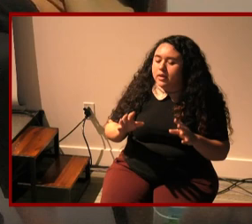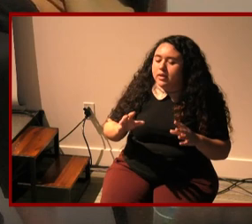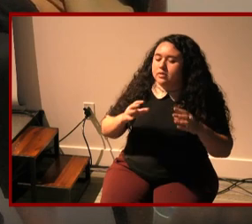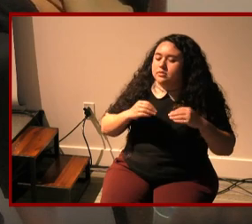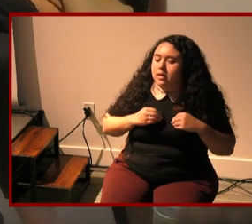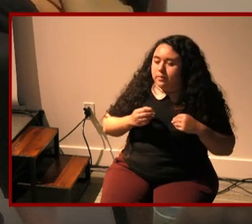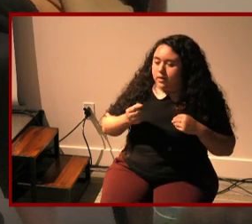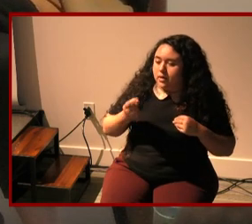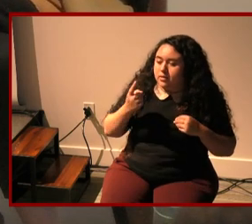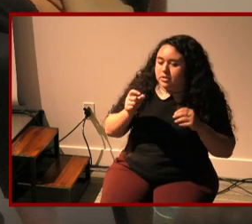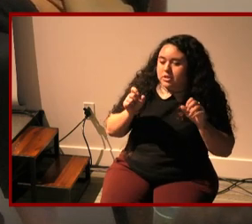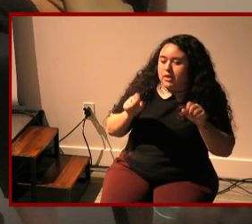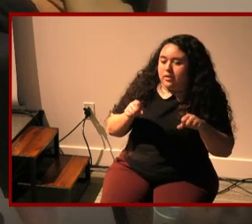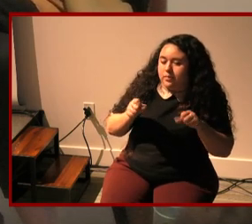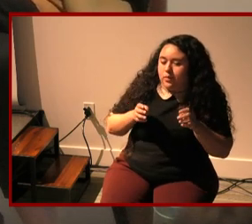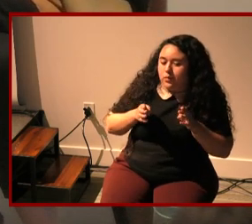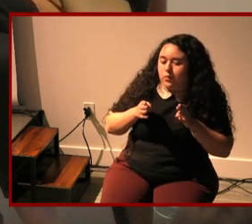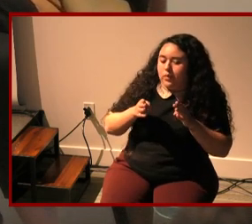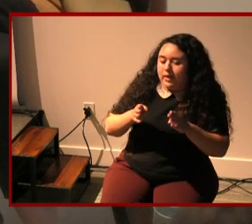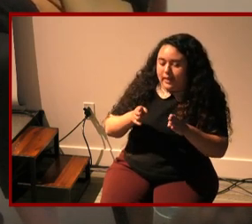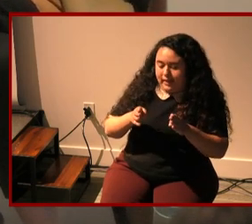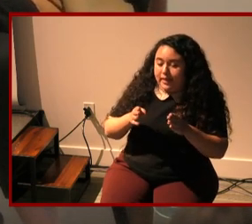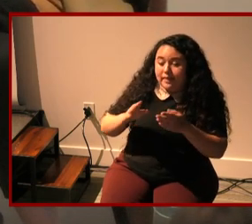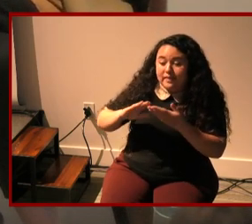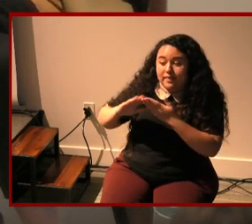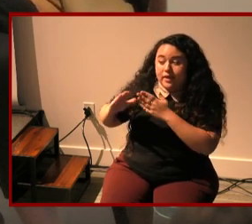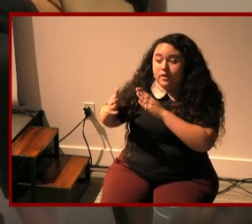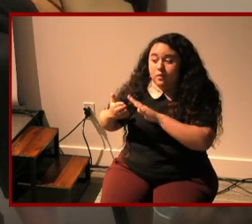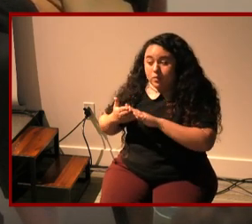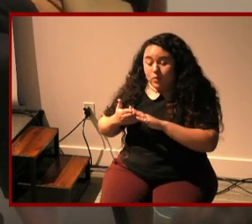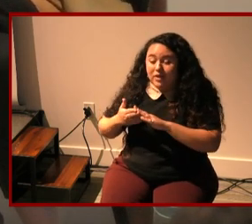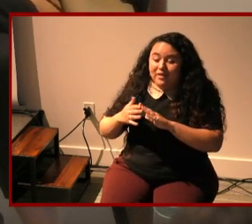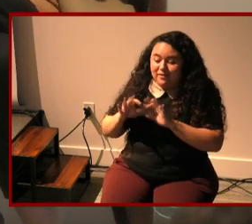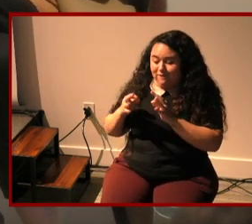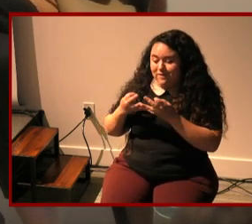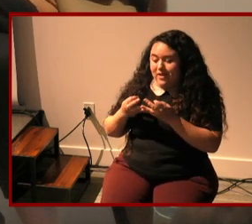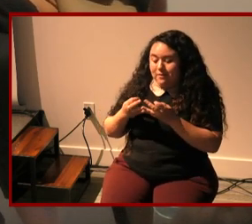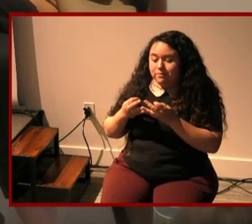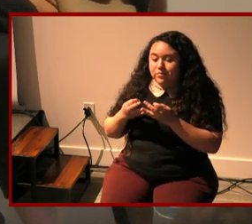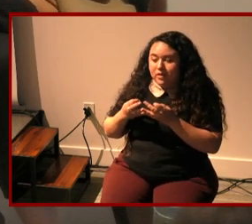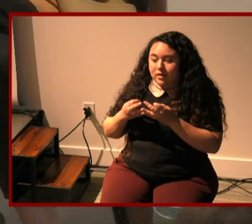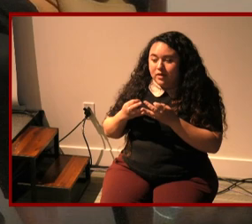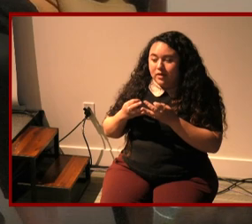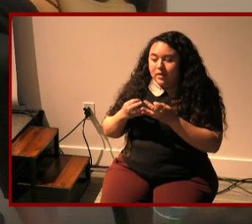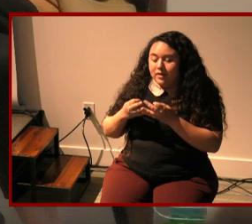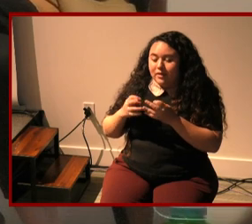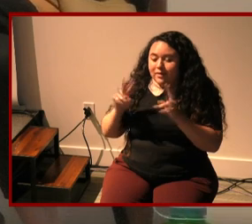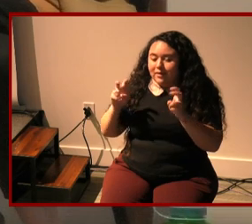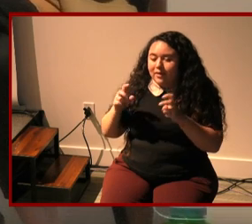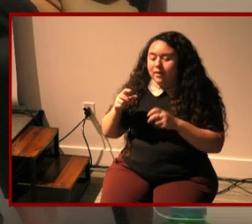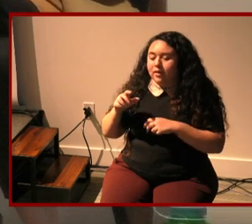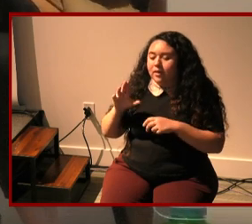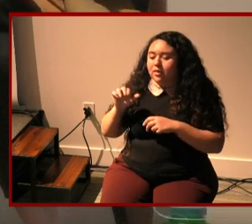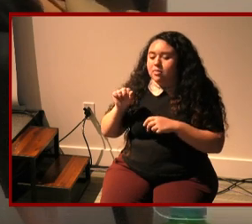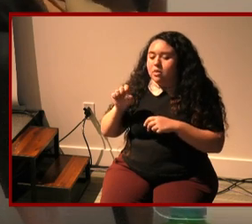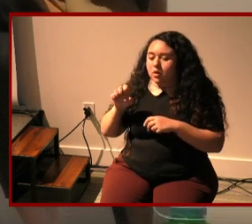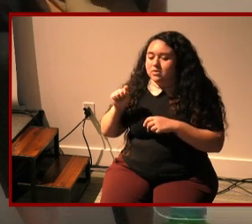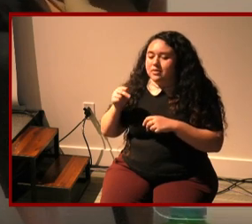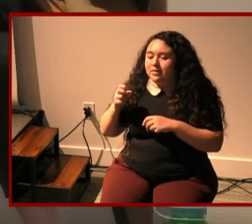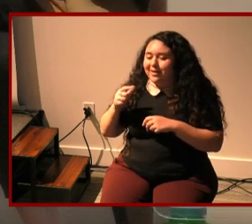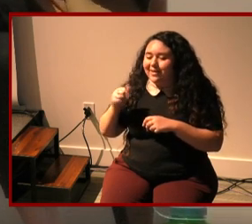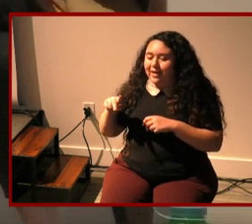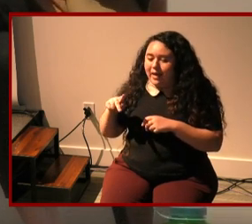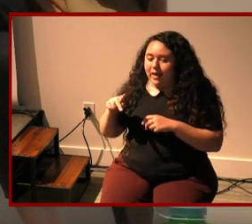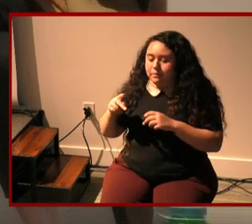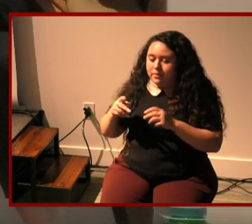understandable way where the community and the family could also close the gap in other ways so instead of saying okay your